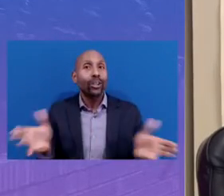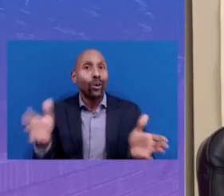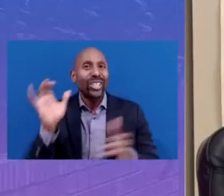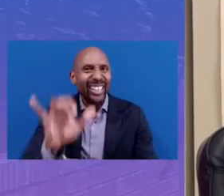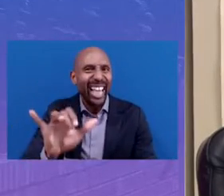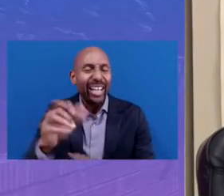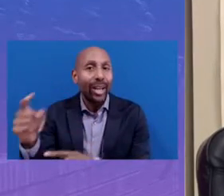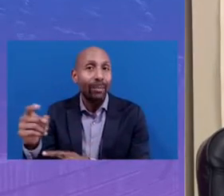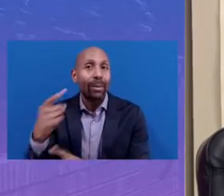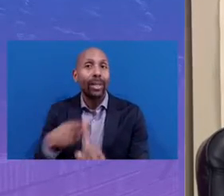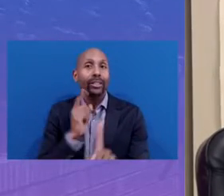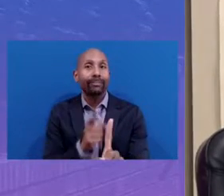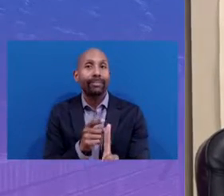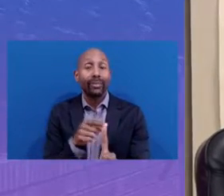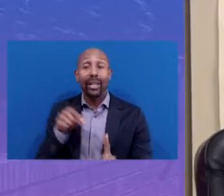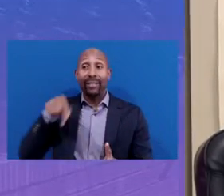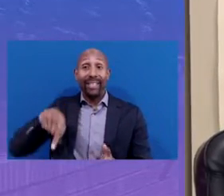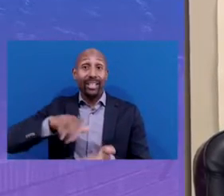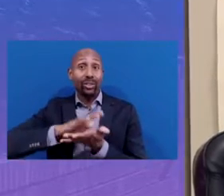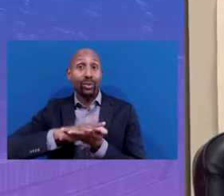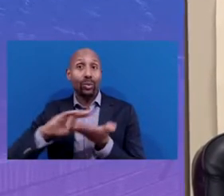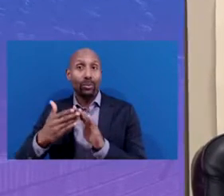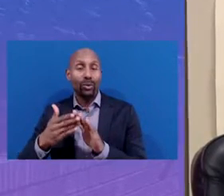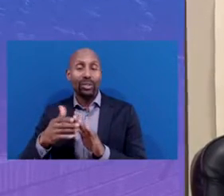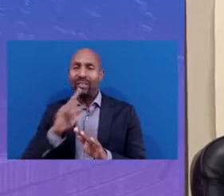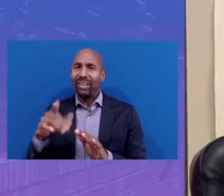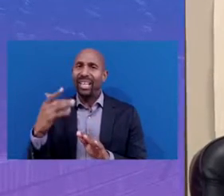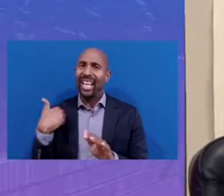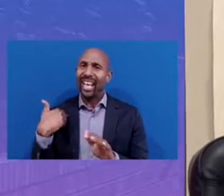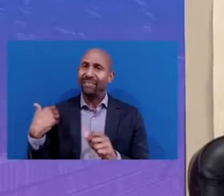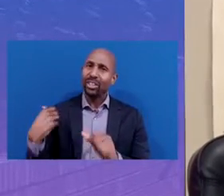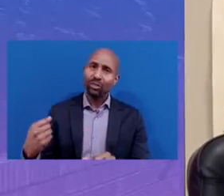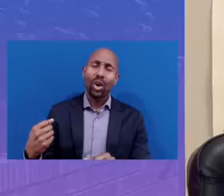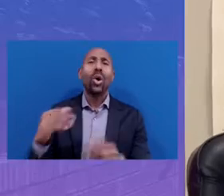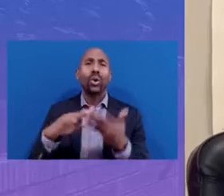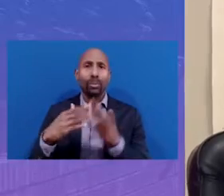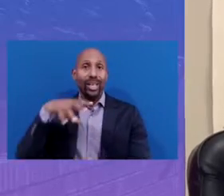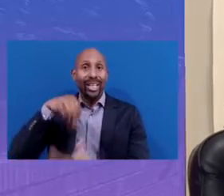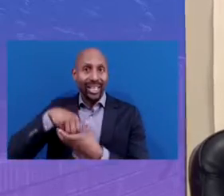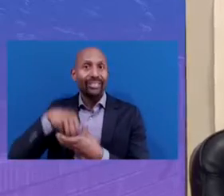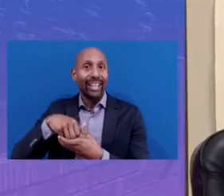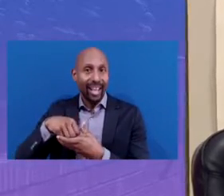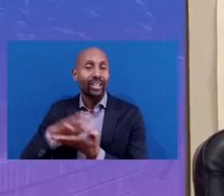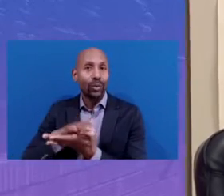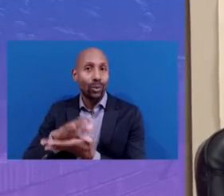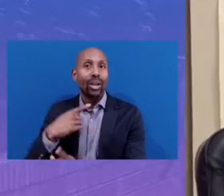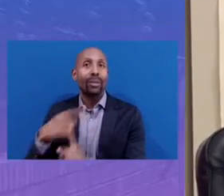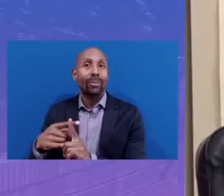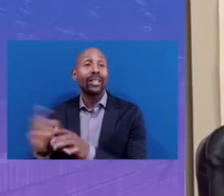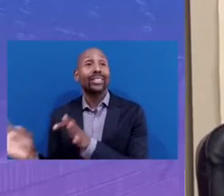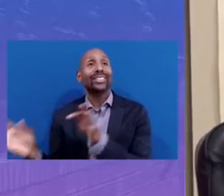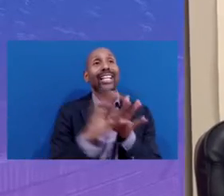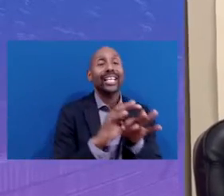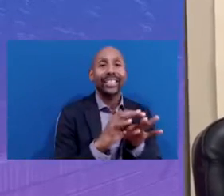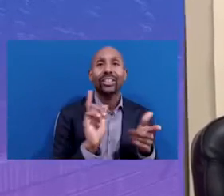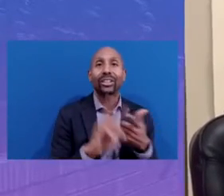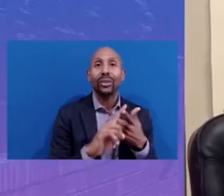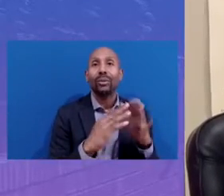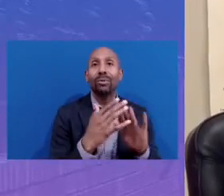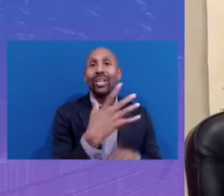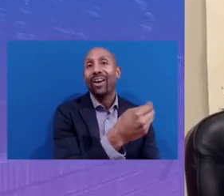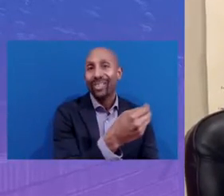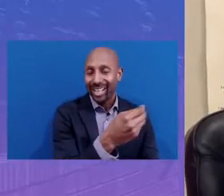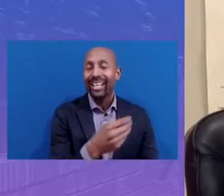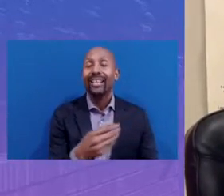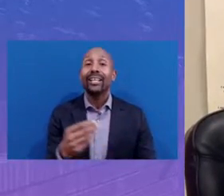school community has a strong sense of not only community within the school but the strong sense and connection outside of the school and that we